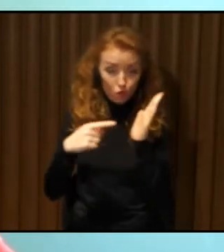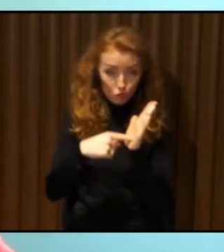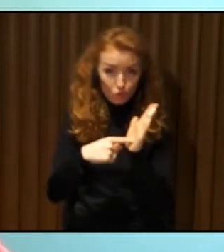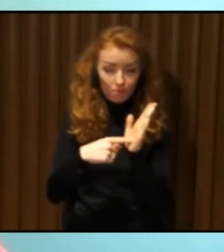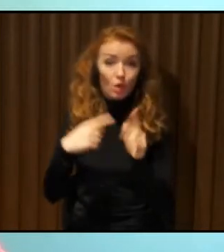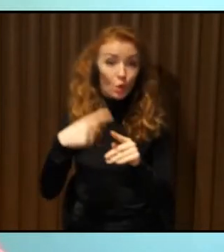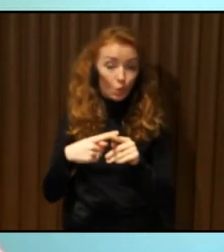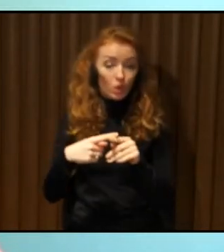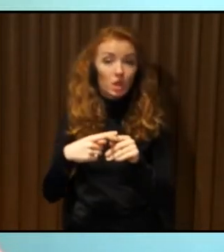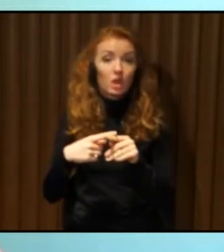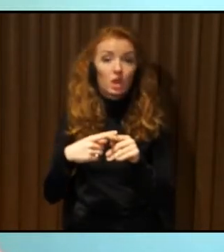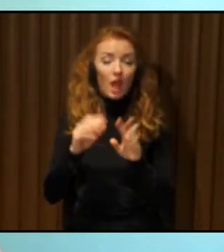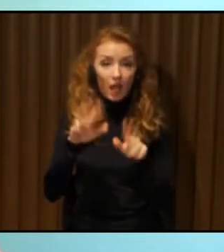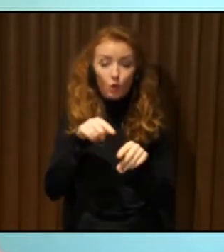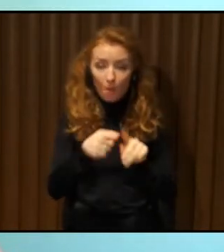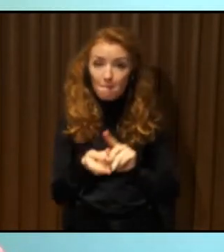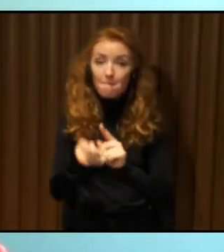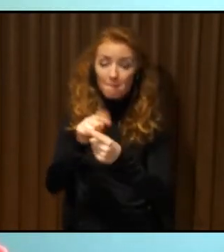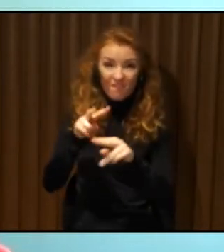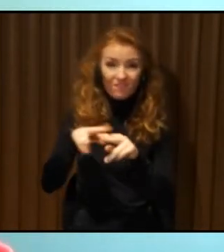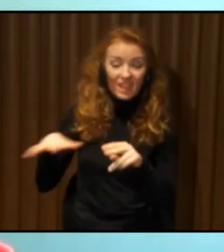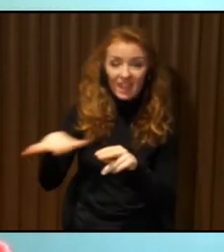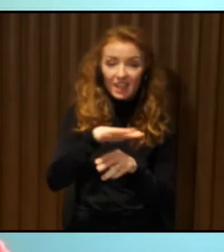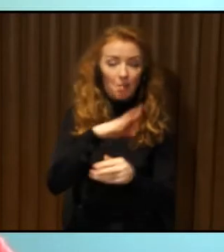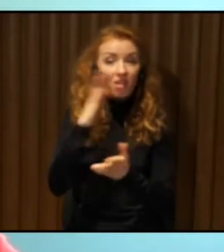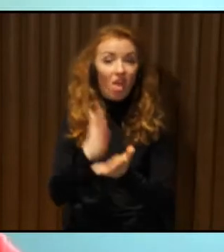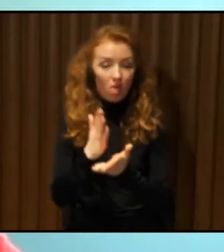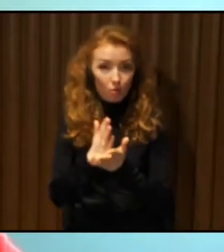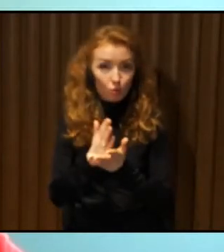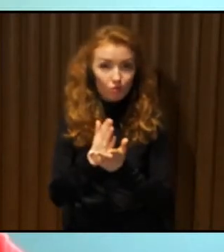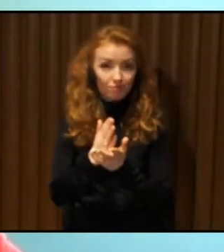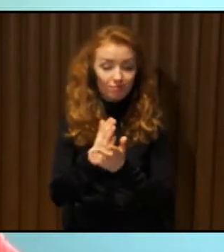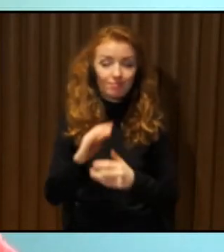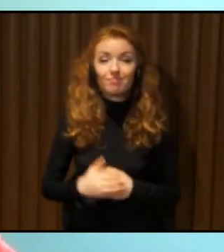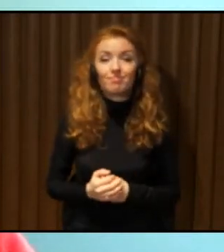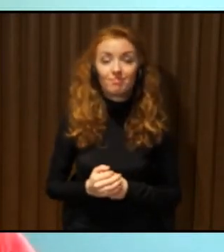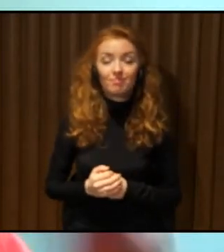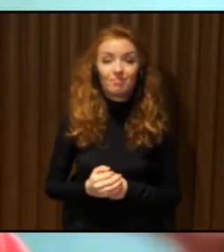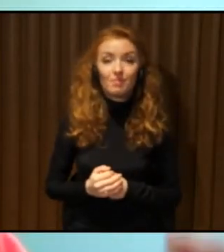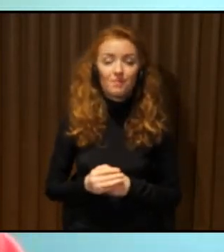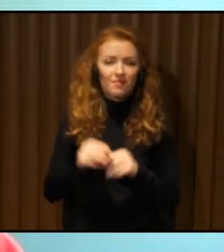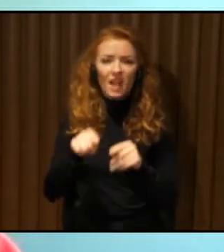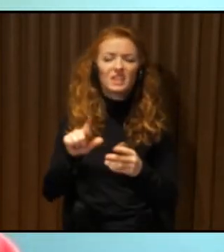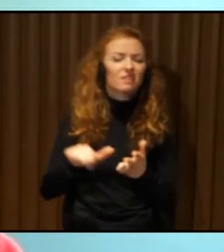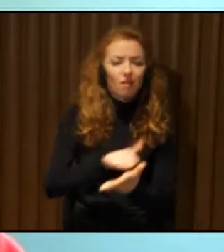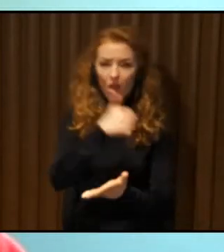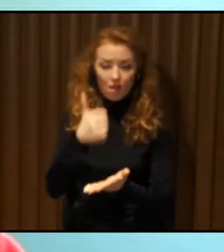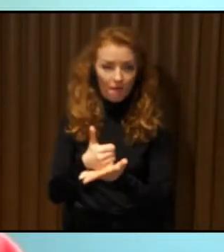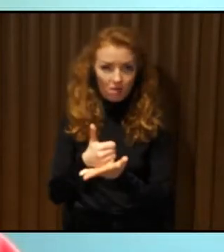step. Those kind of solutions come above. It's a use case, a usage, let's say,